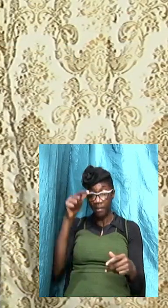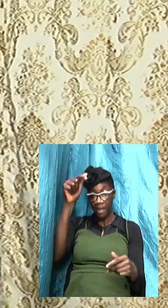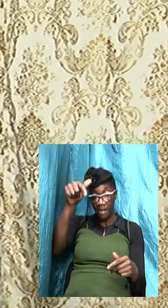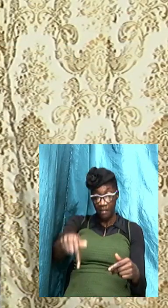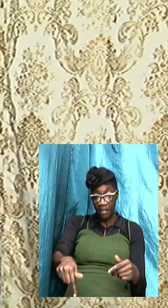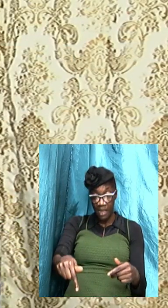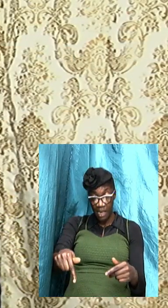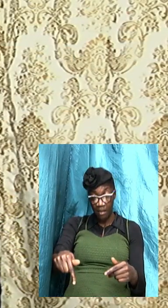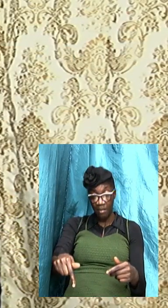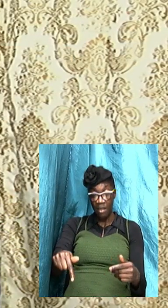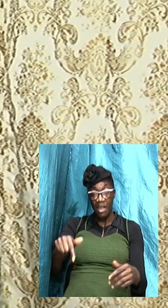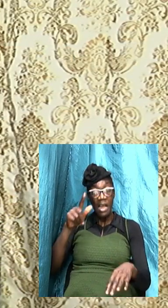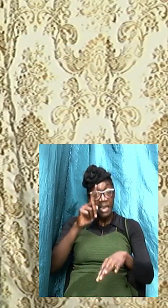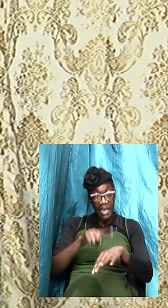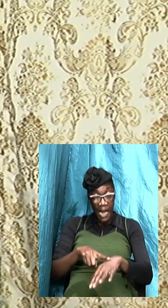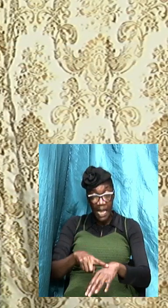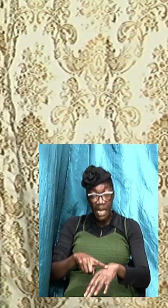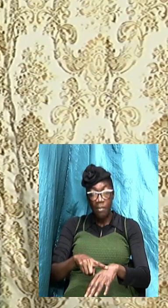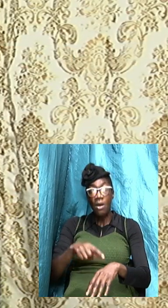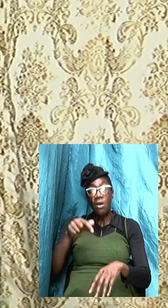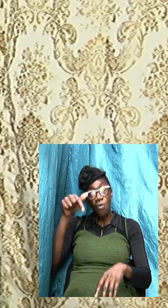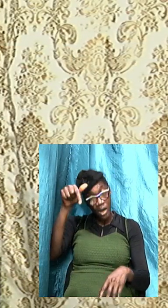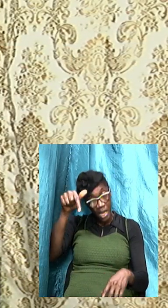era that we are in